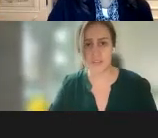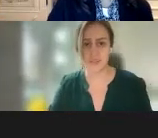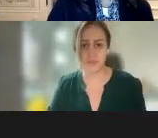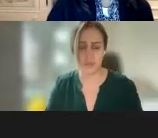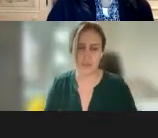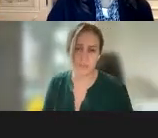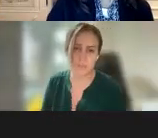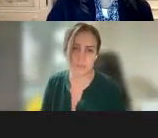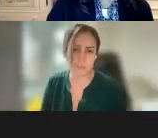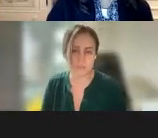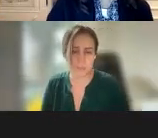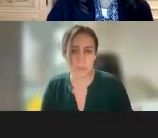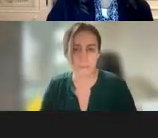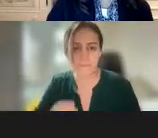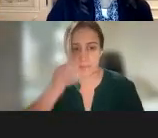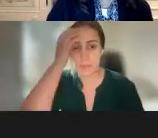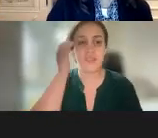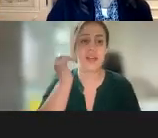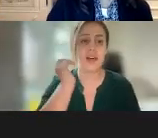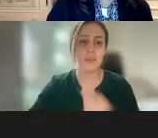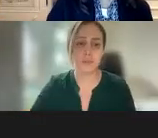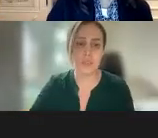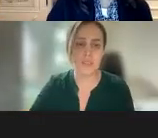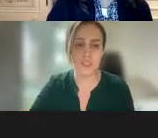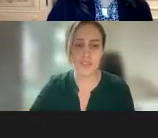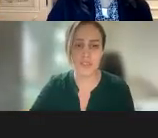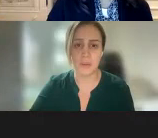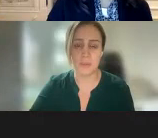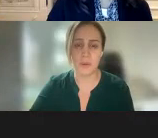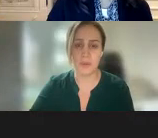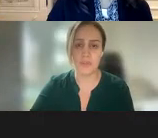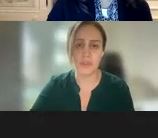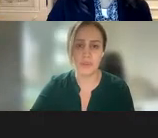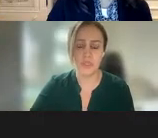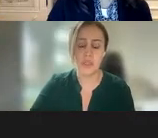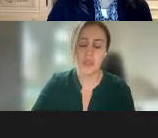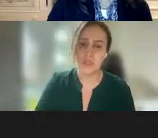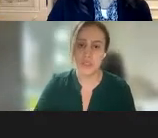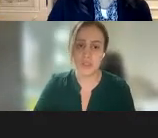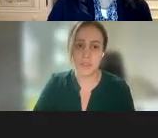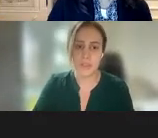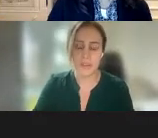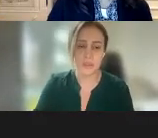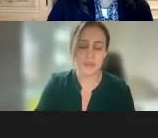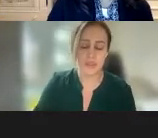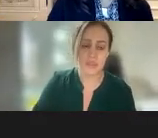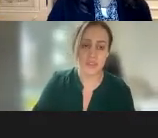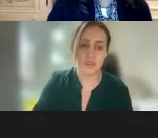to propose initiatives that promote EJ in all neighborhoods across the Commonwealth.